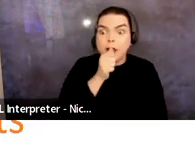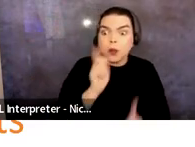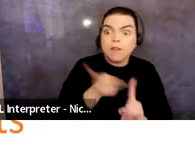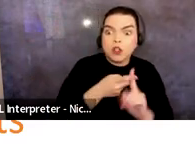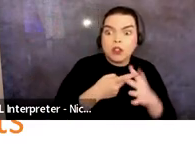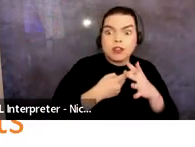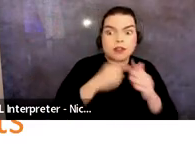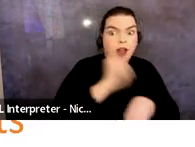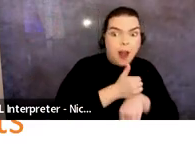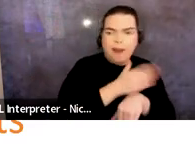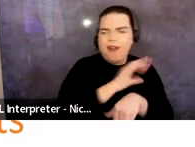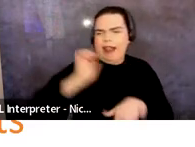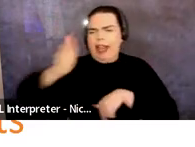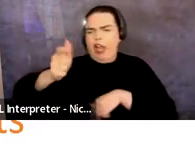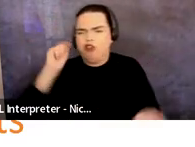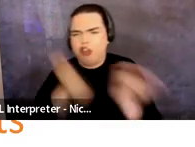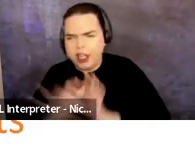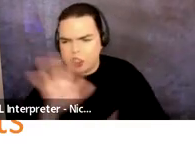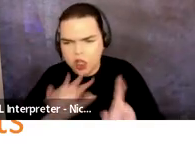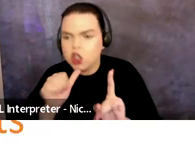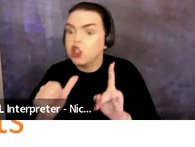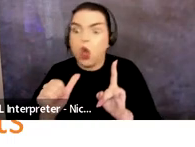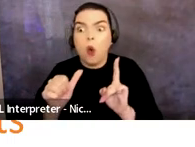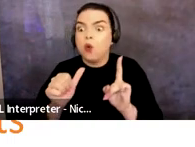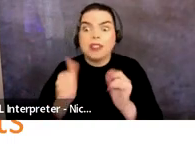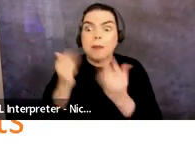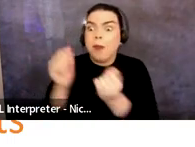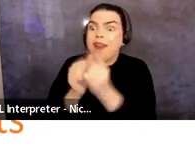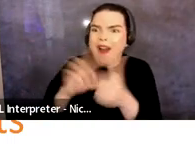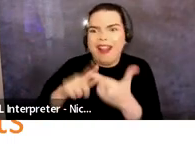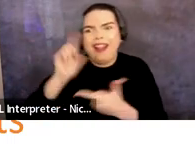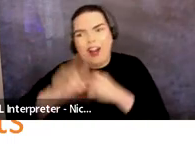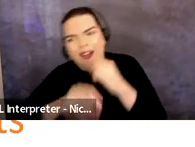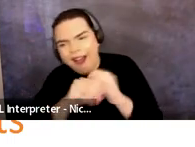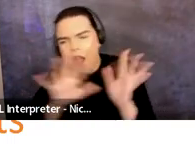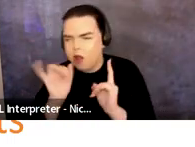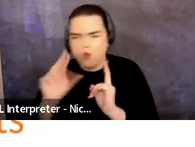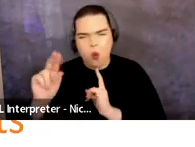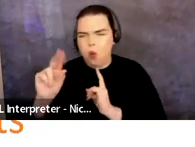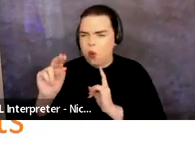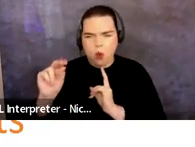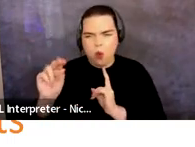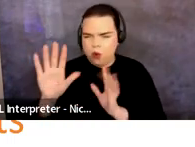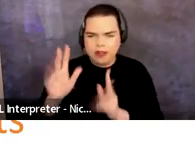it without a password, you don't add password protection because we won't have access to that or don't pull it down.